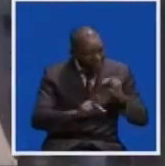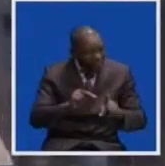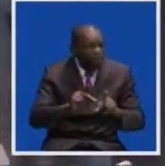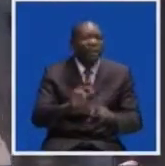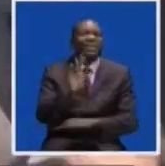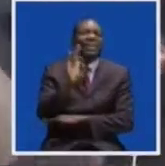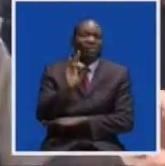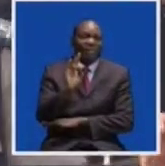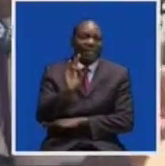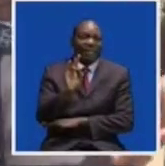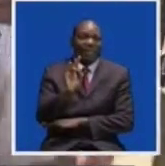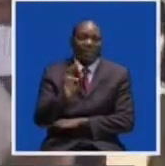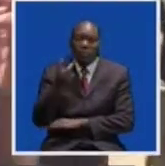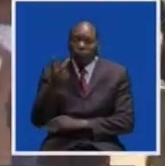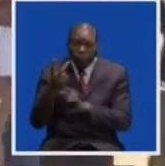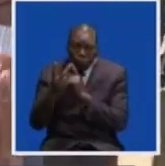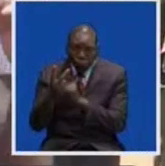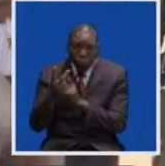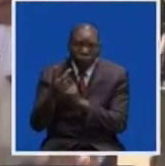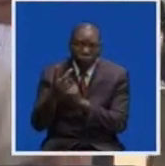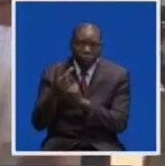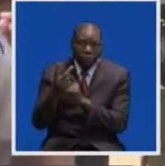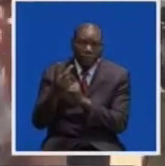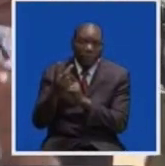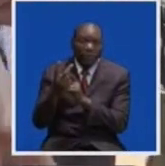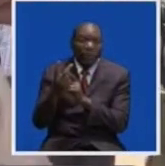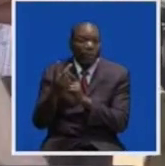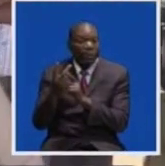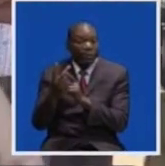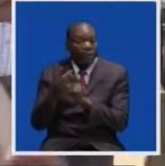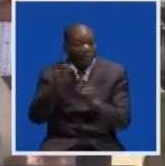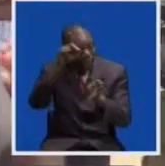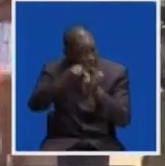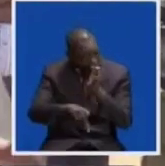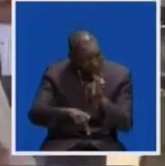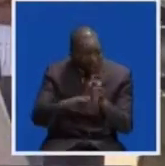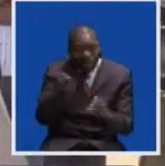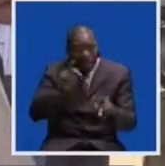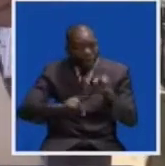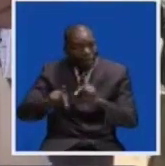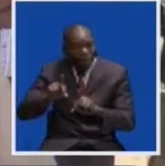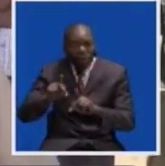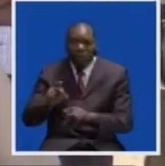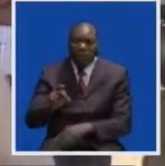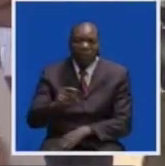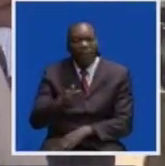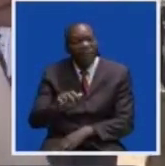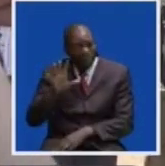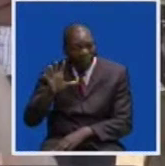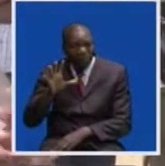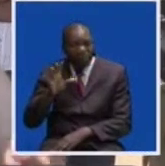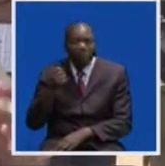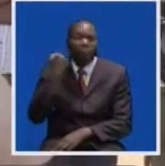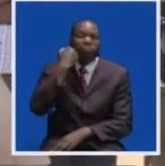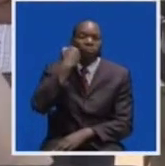seven. Two were facing a case of murder. Others, assault. And those that